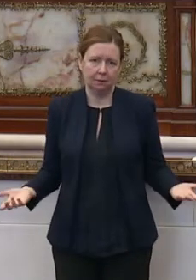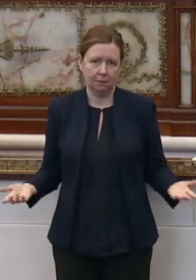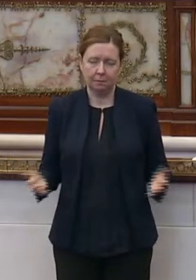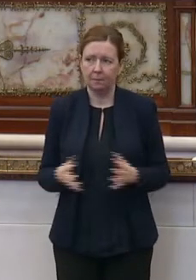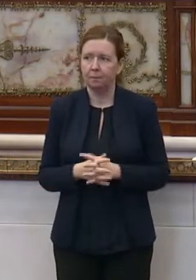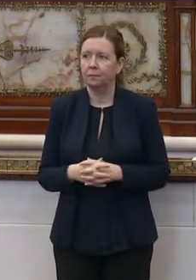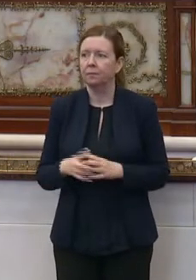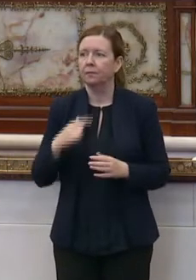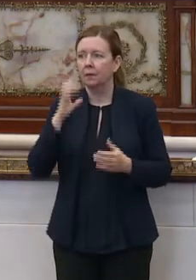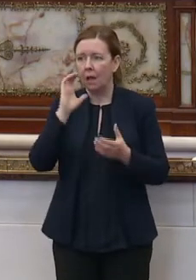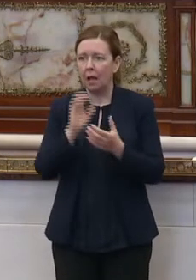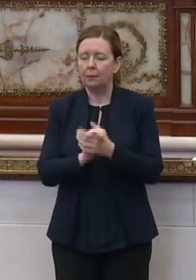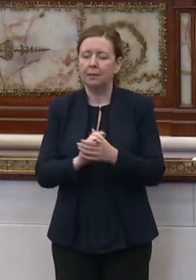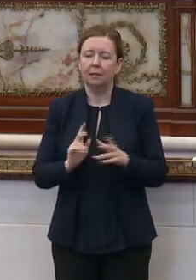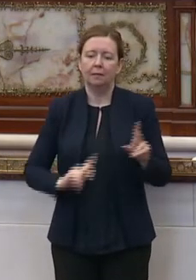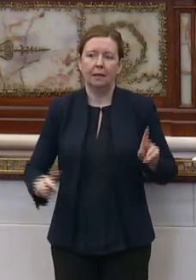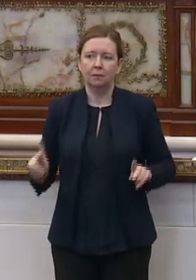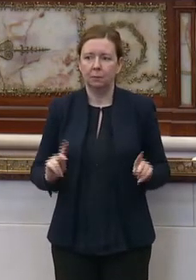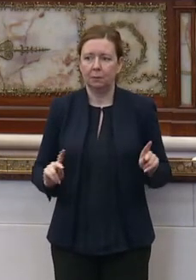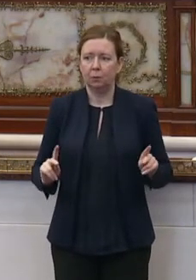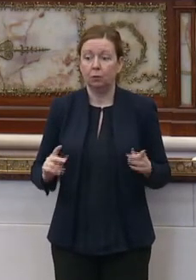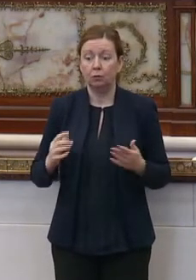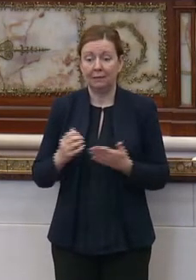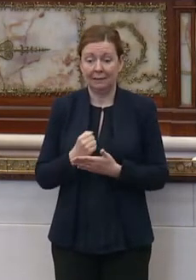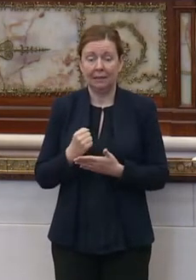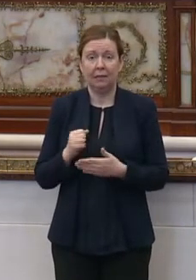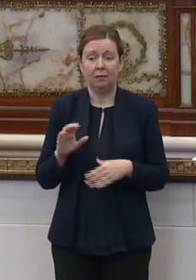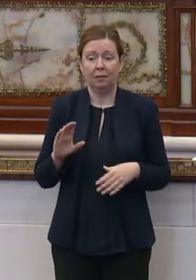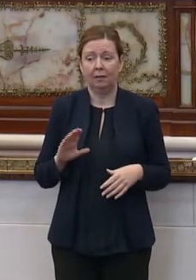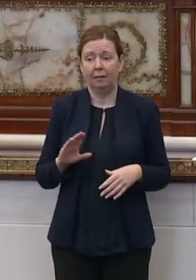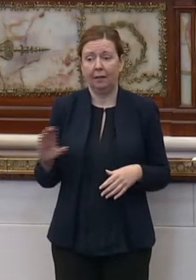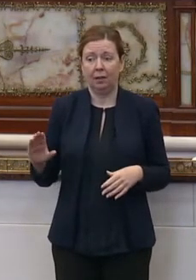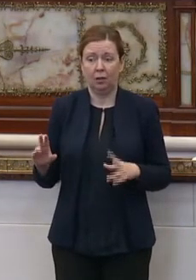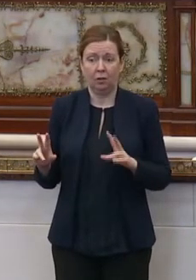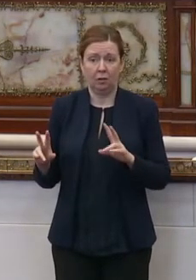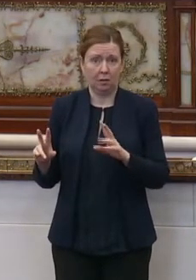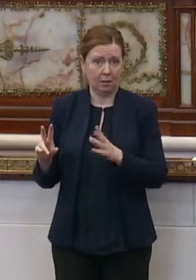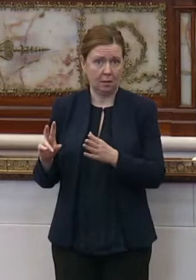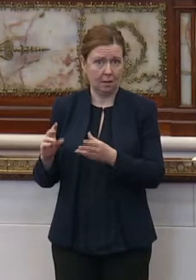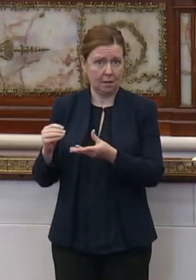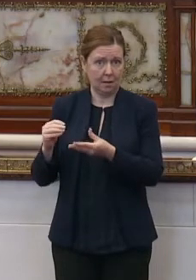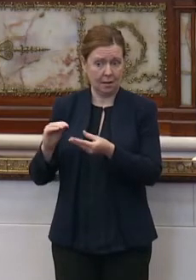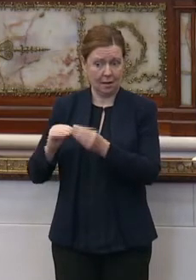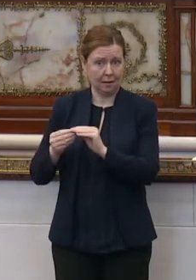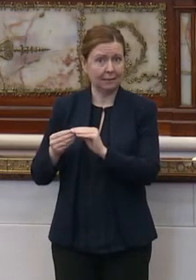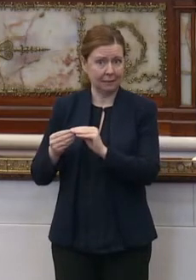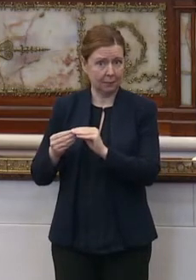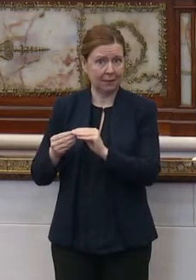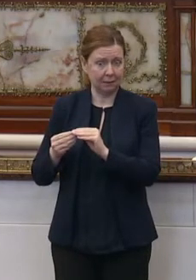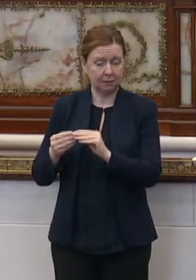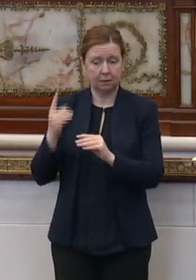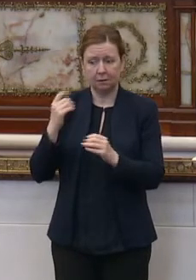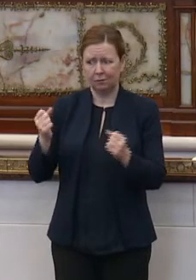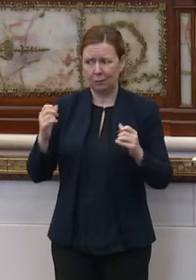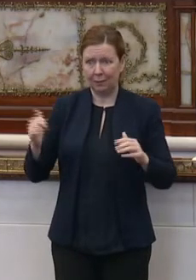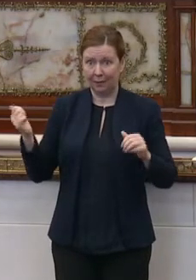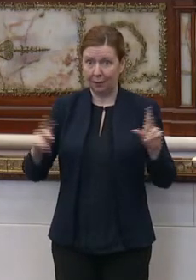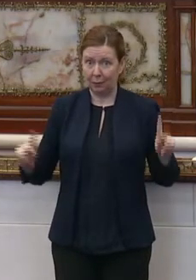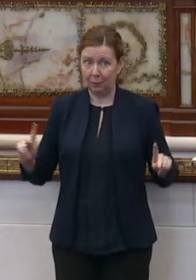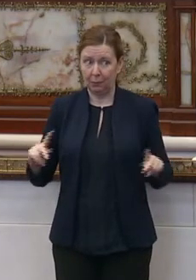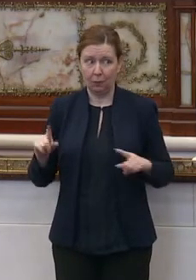I believe as people receive their assessments and for a whole bunch of other people,